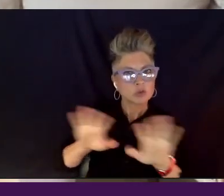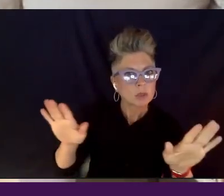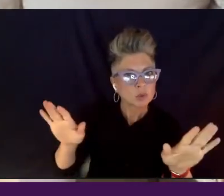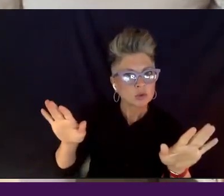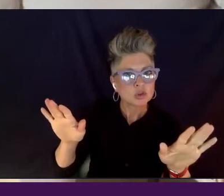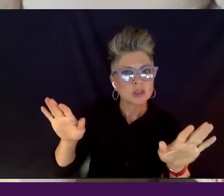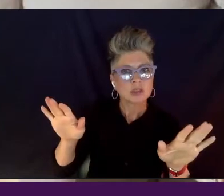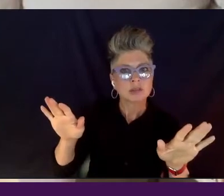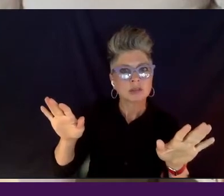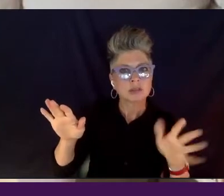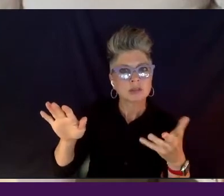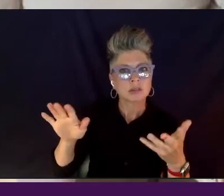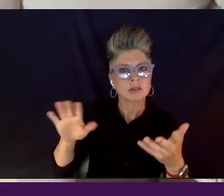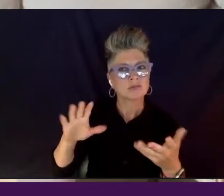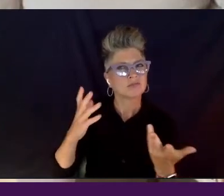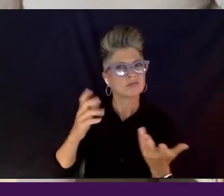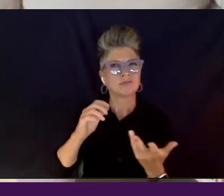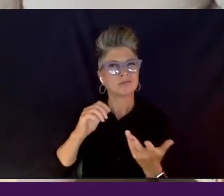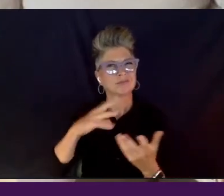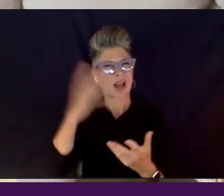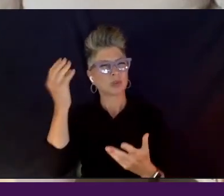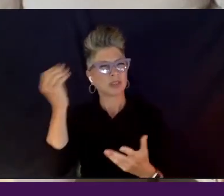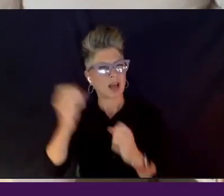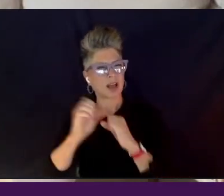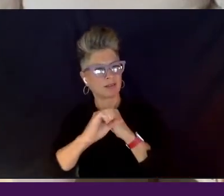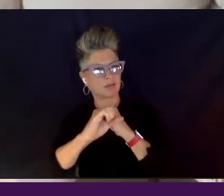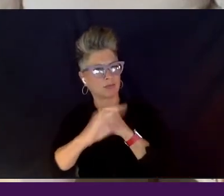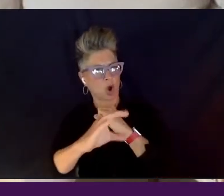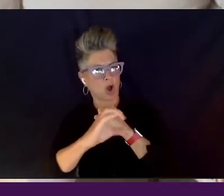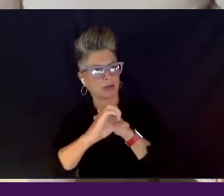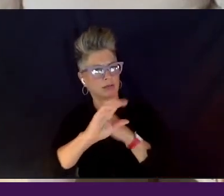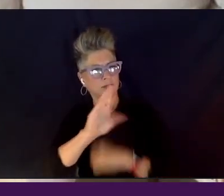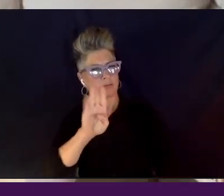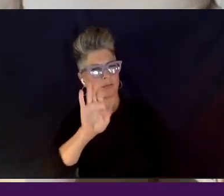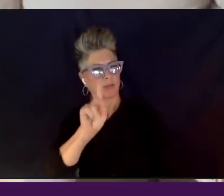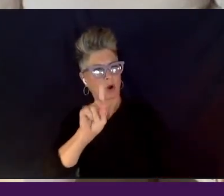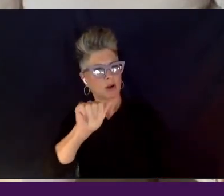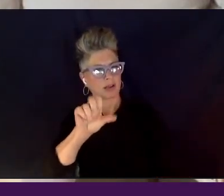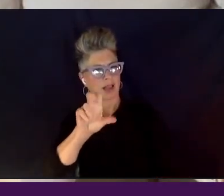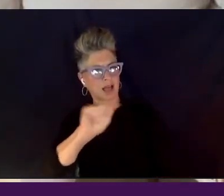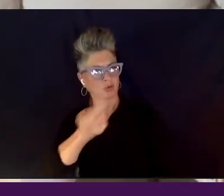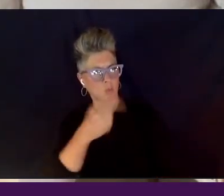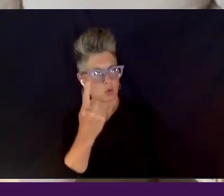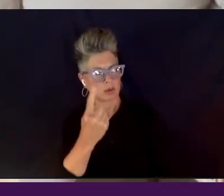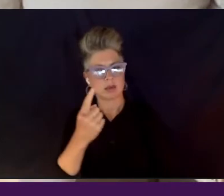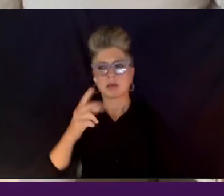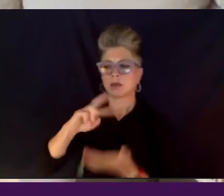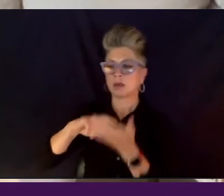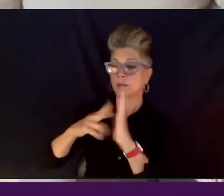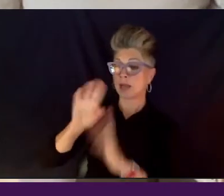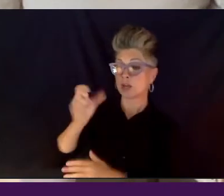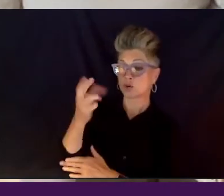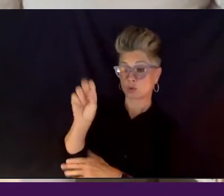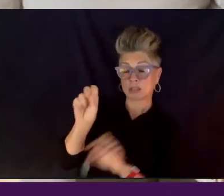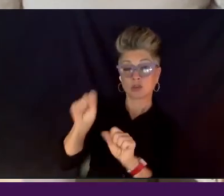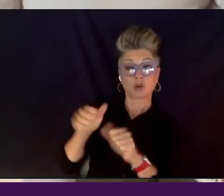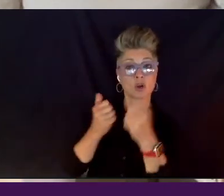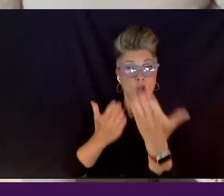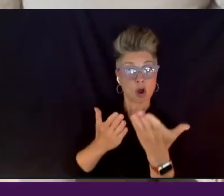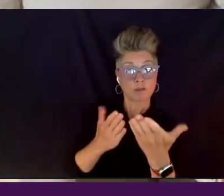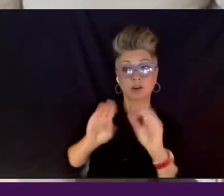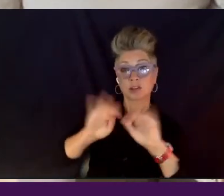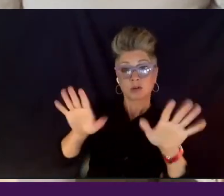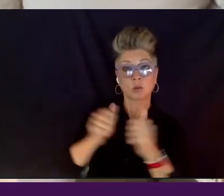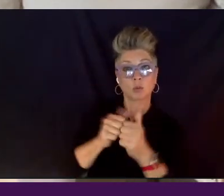outside broadcast. Um, so working with, um, Chris also, uh, was able to offer a distribution with PBSD,